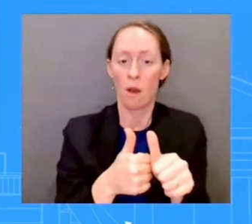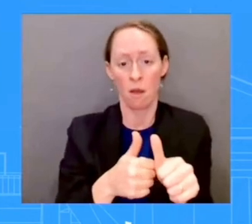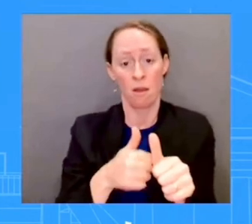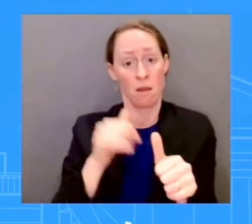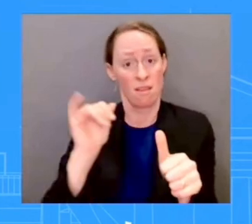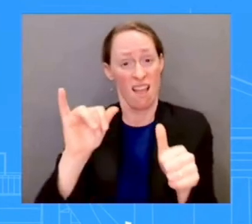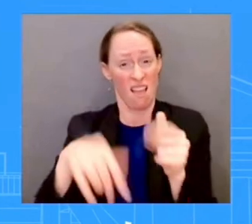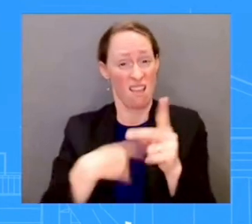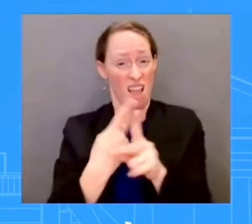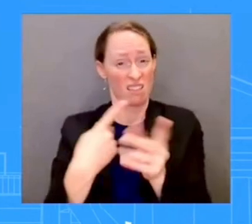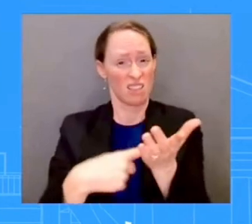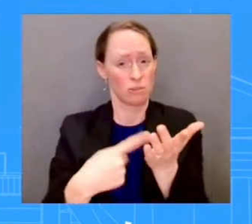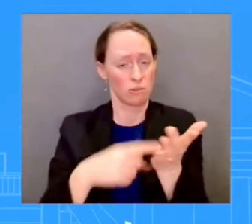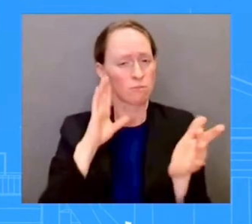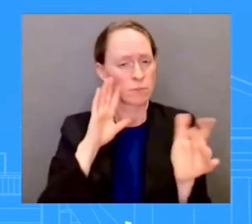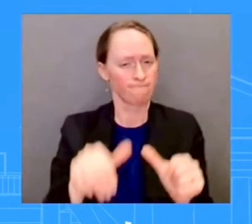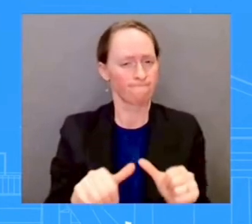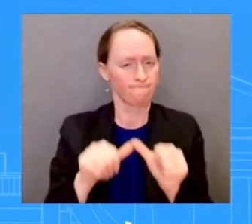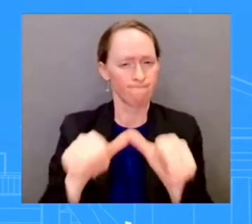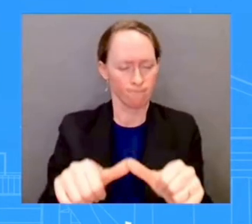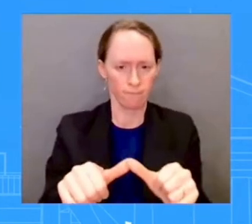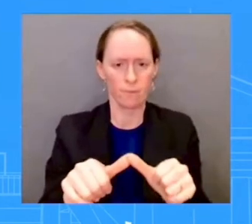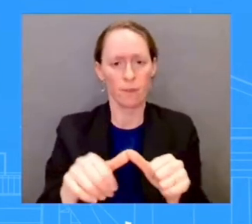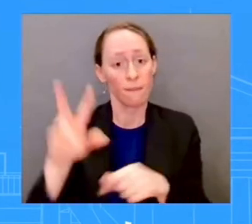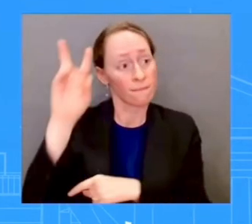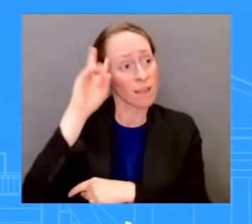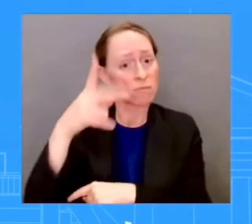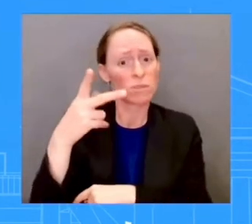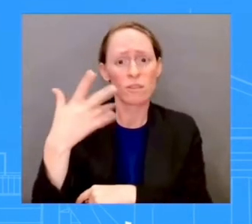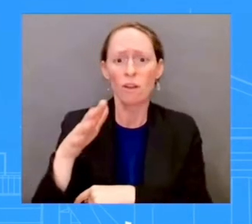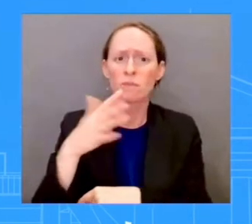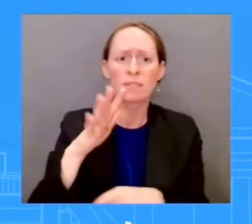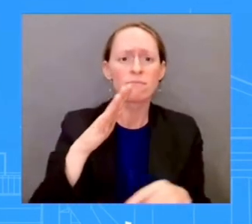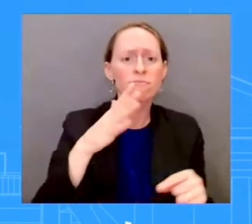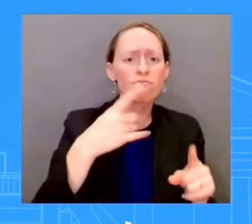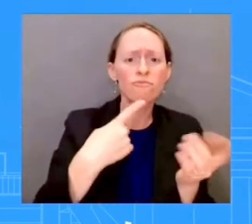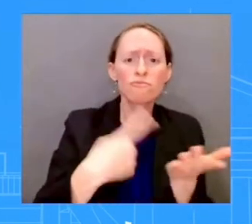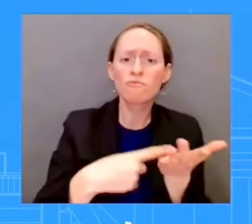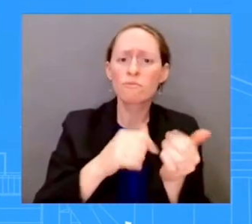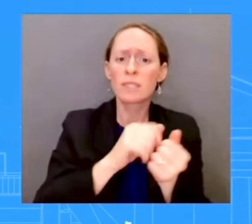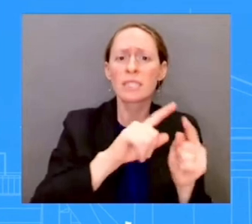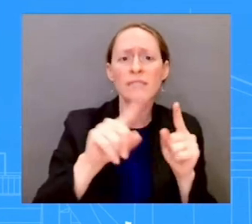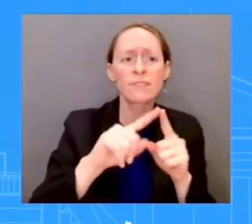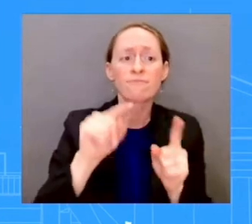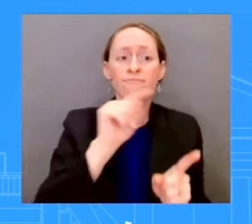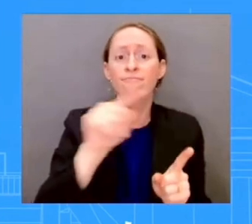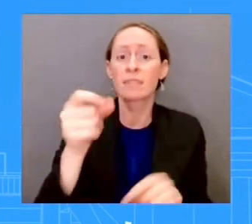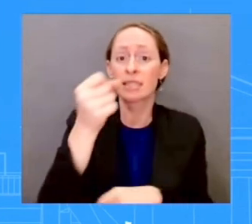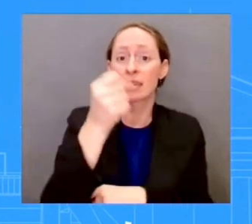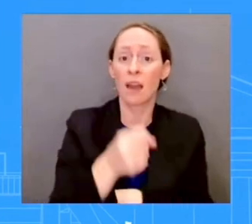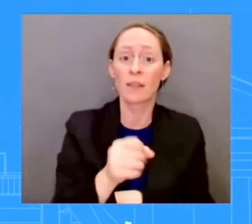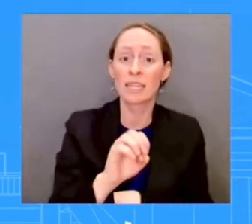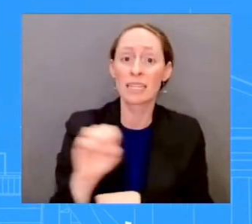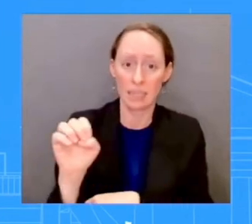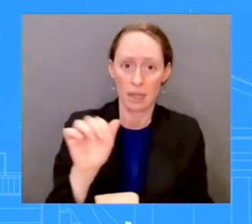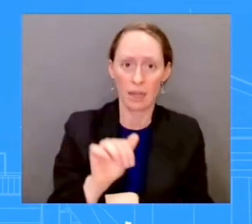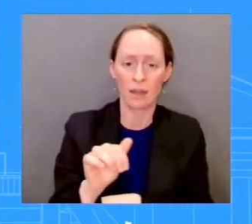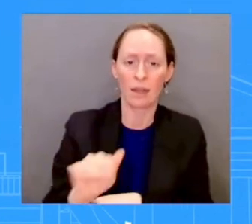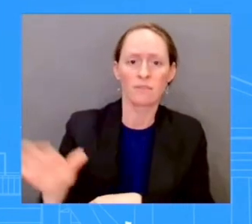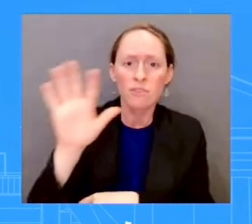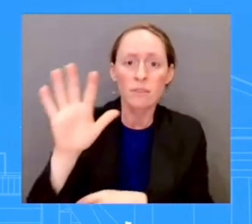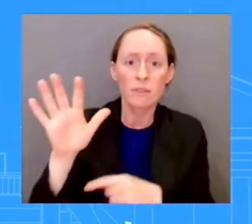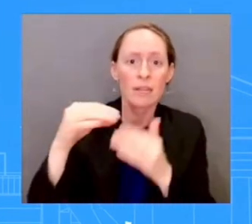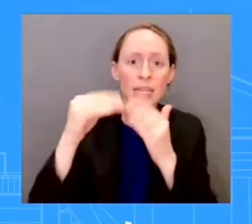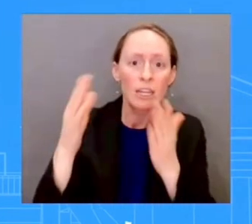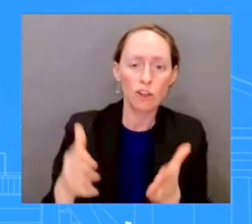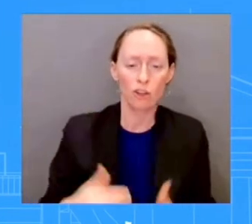from Southeast Asia. You can expect the Vice President to discuss the South China Sea as well throughout her meetings in Jakarta. A couple of